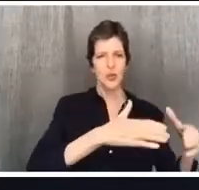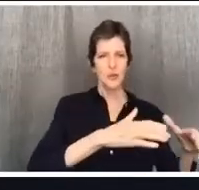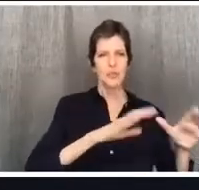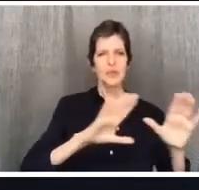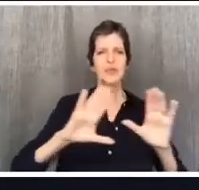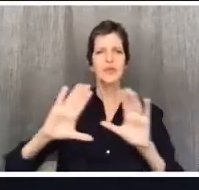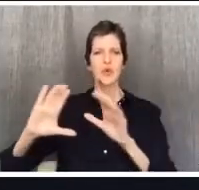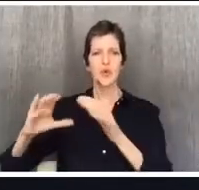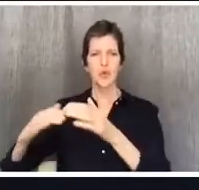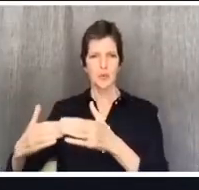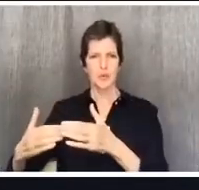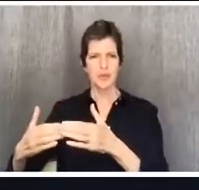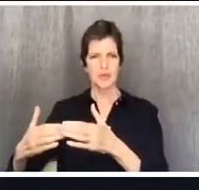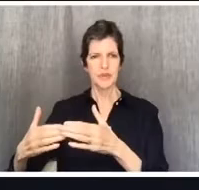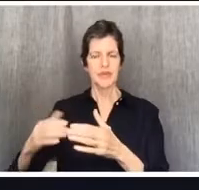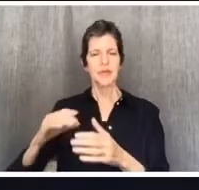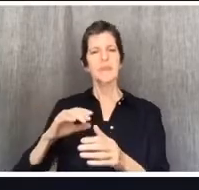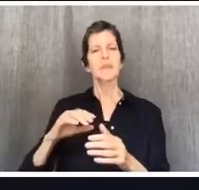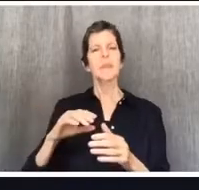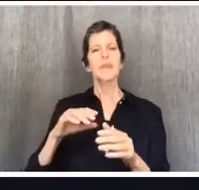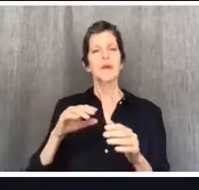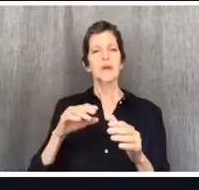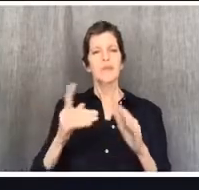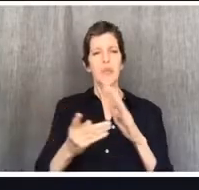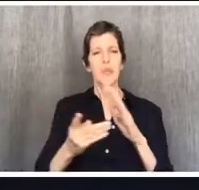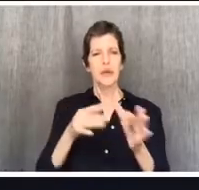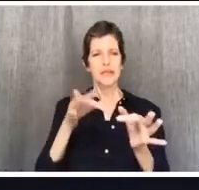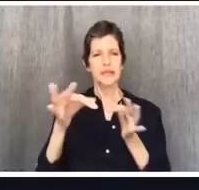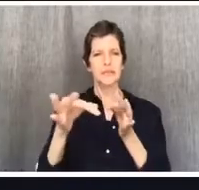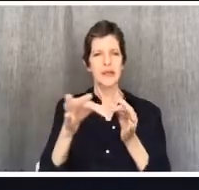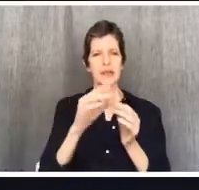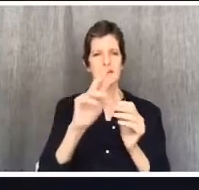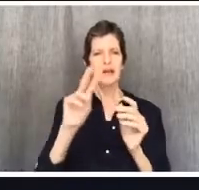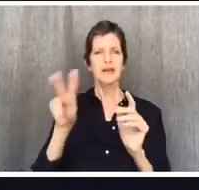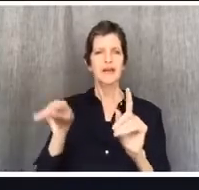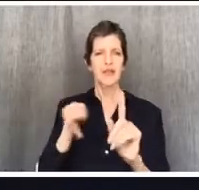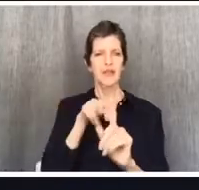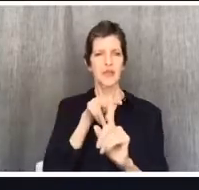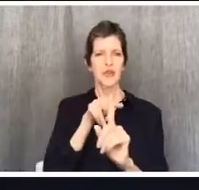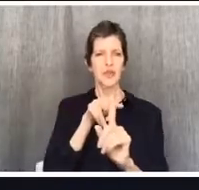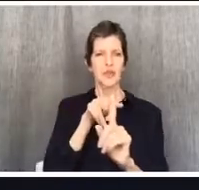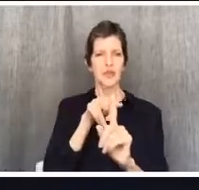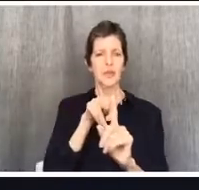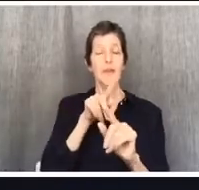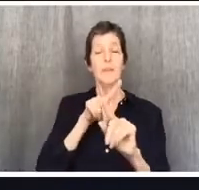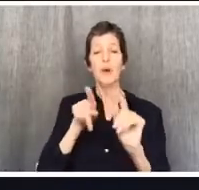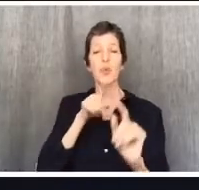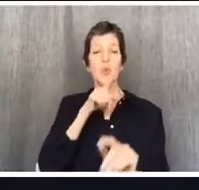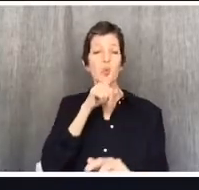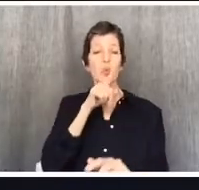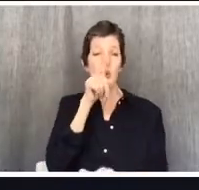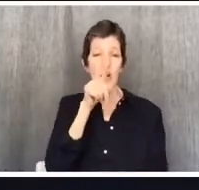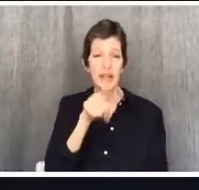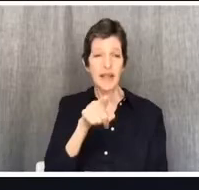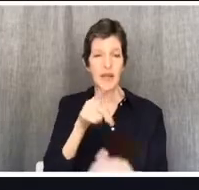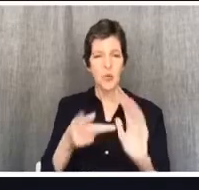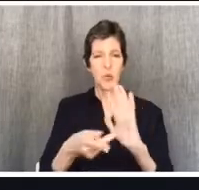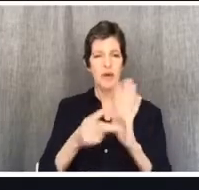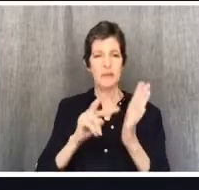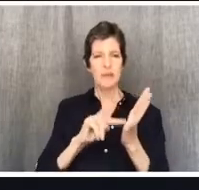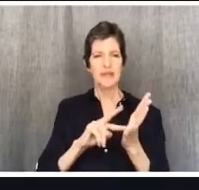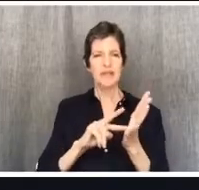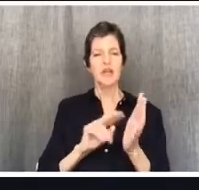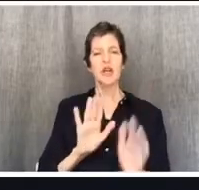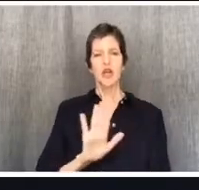approaching it from the angle of how do your actions affect other people? That's a really fruitful way